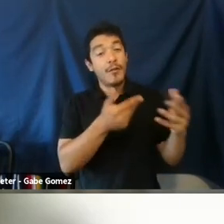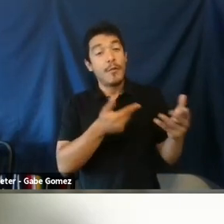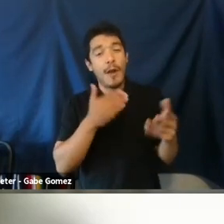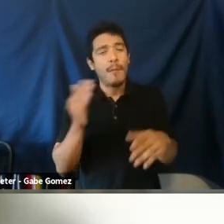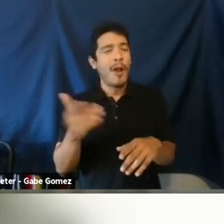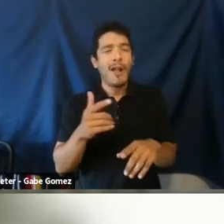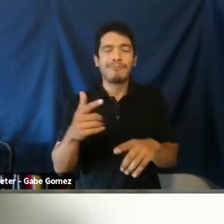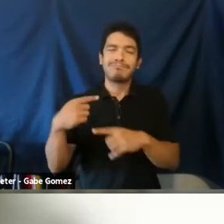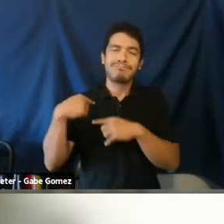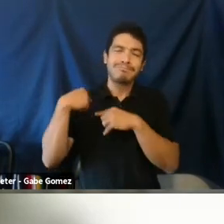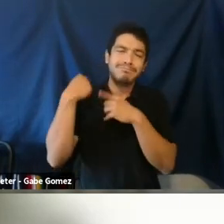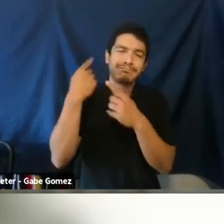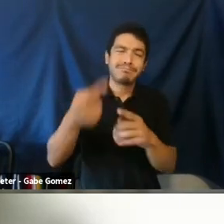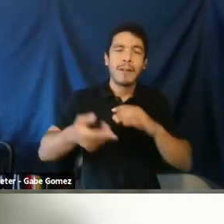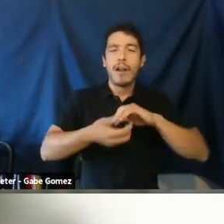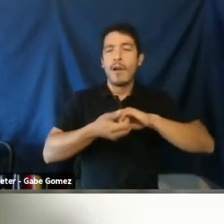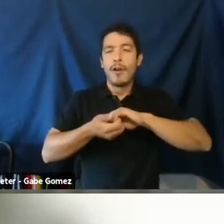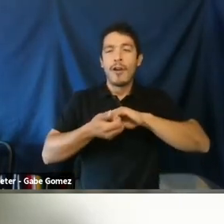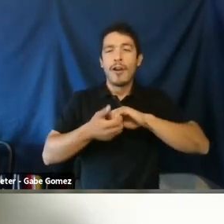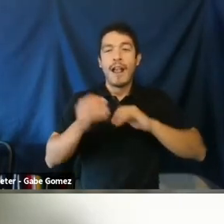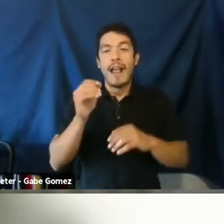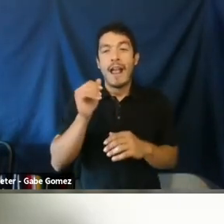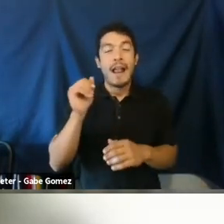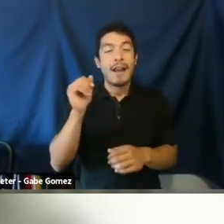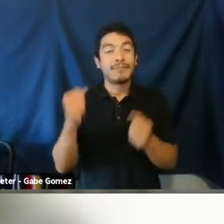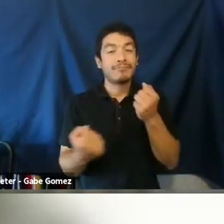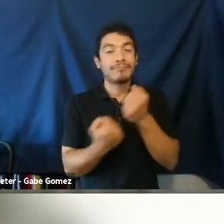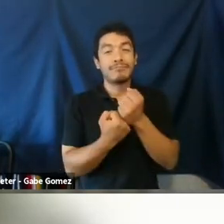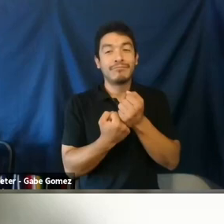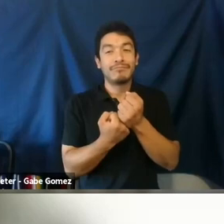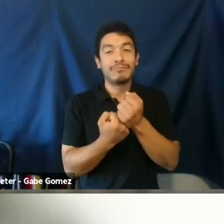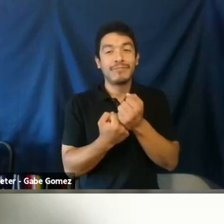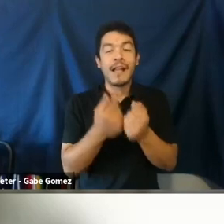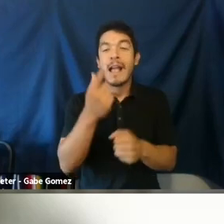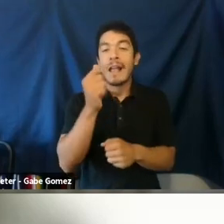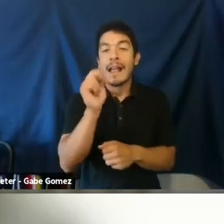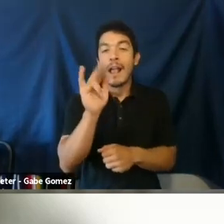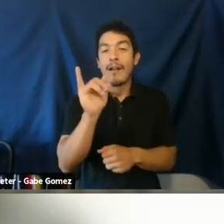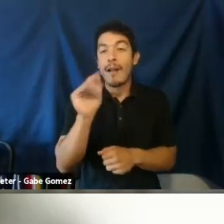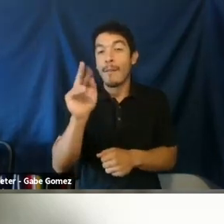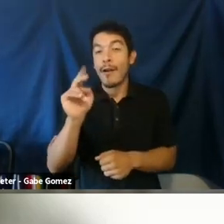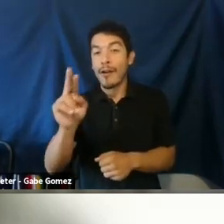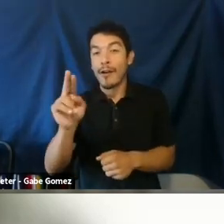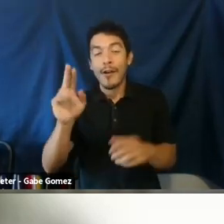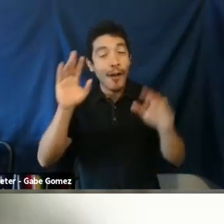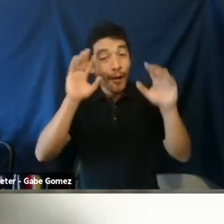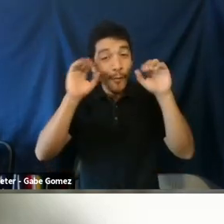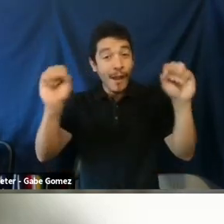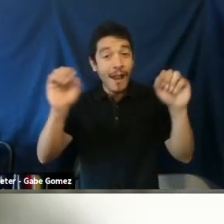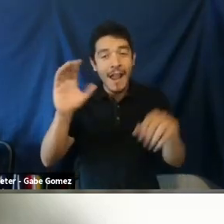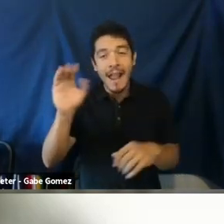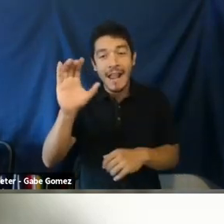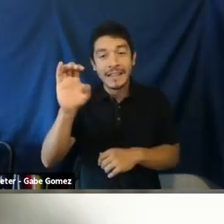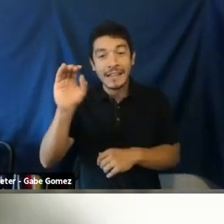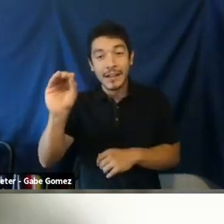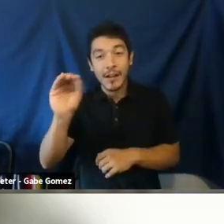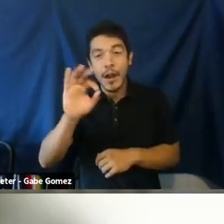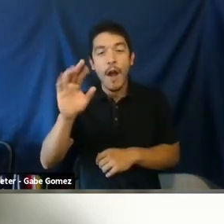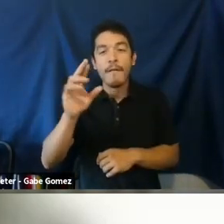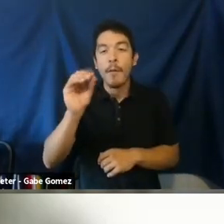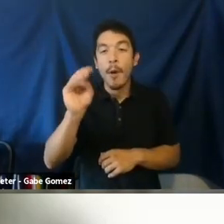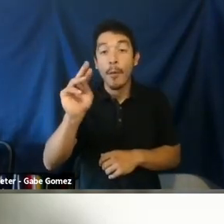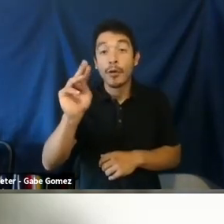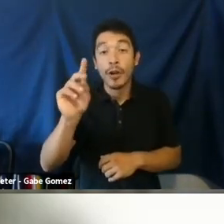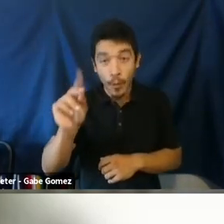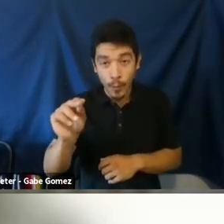Thanks, Gina. And now I'd like to welcome our long, long, long time partner and ally, the one and only